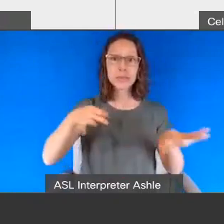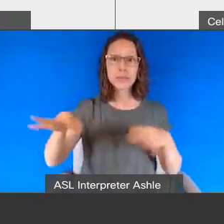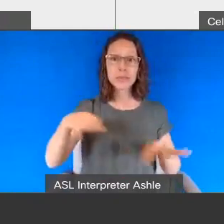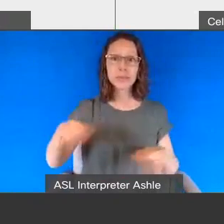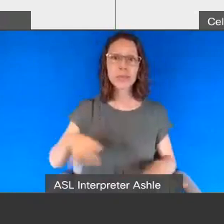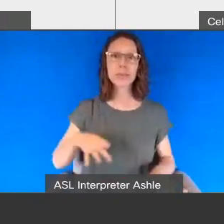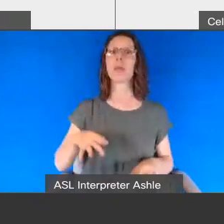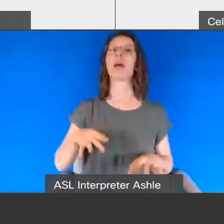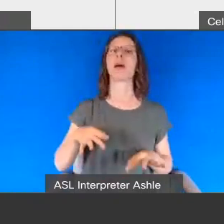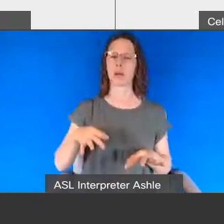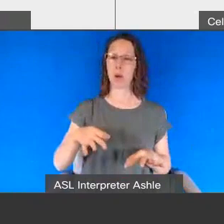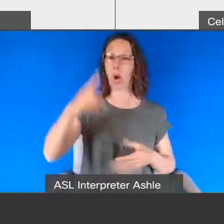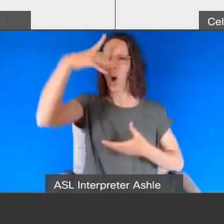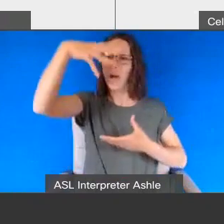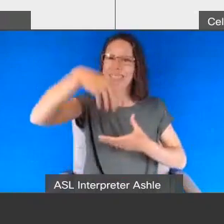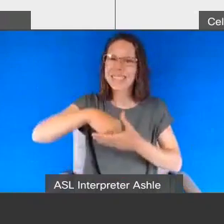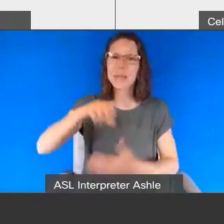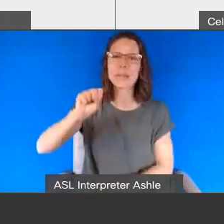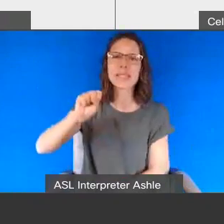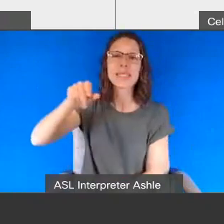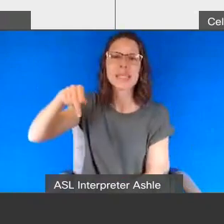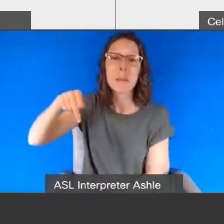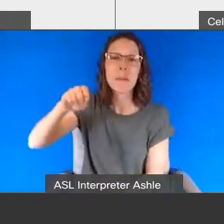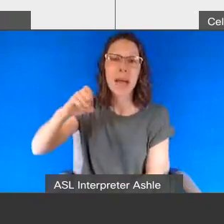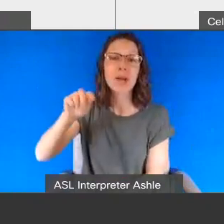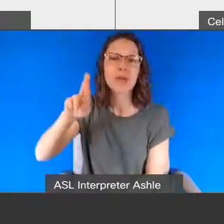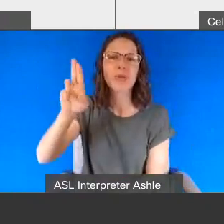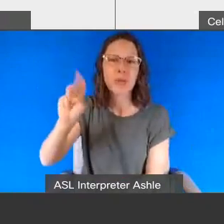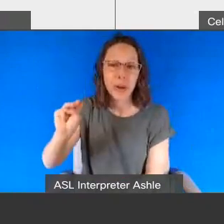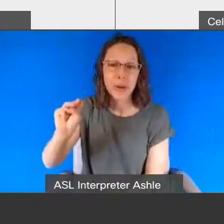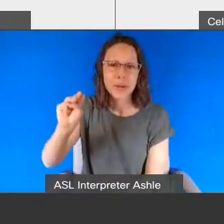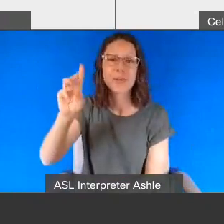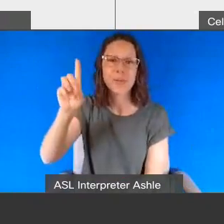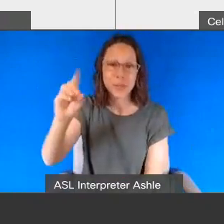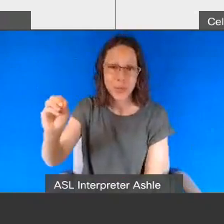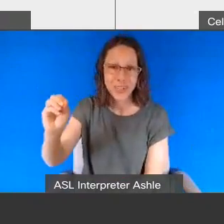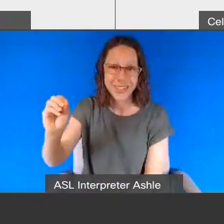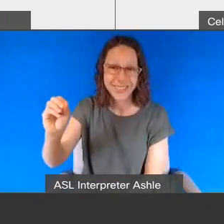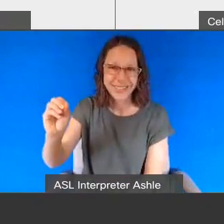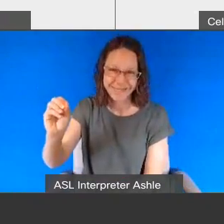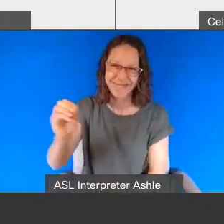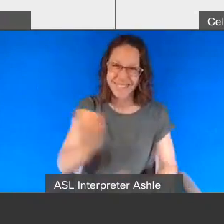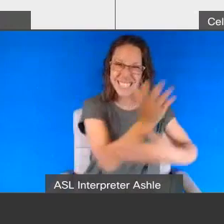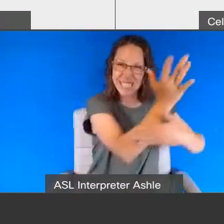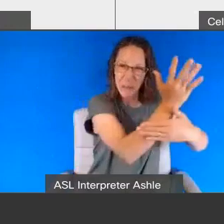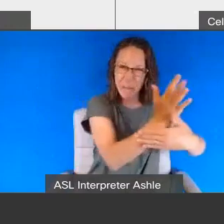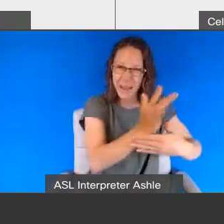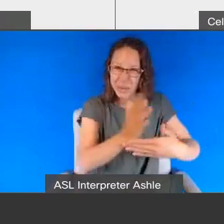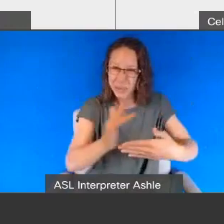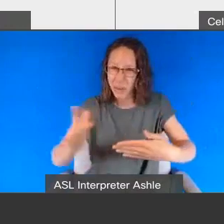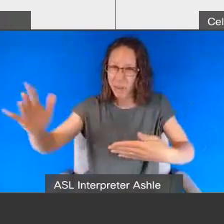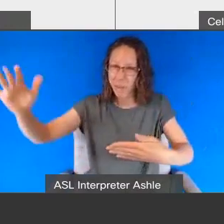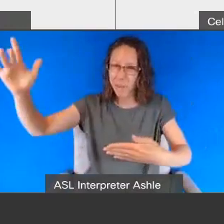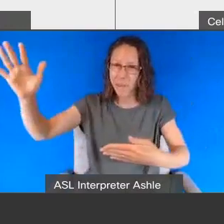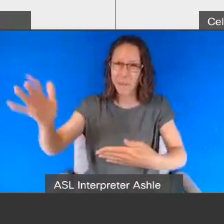that it's called autism spectrum disorder for a reason it is truly now a spectrum where the